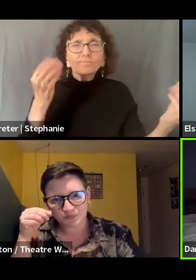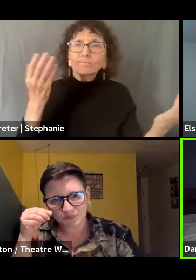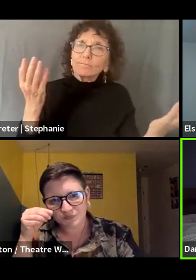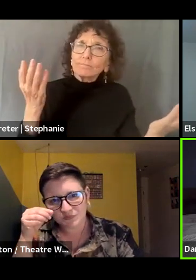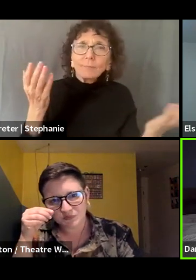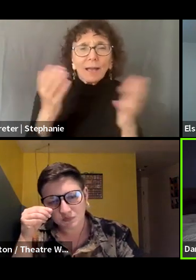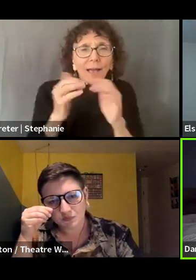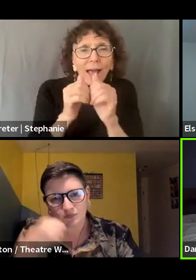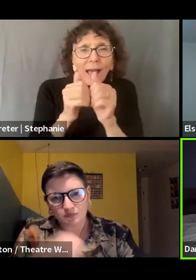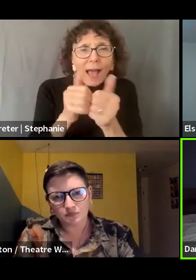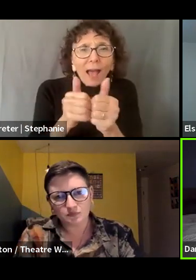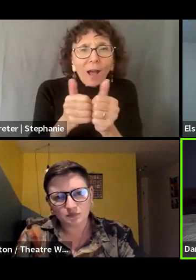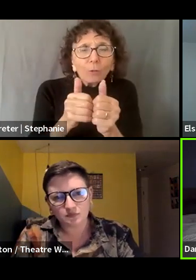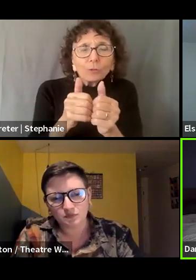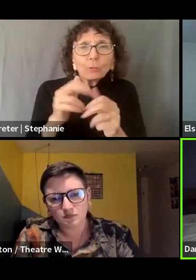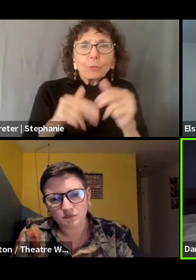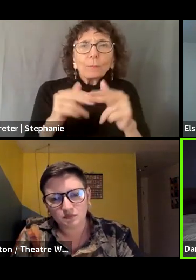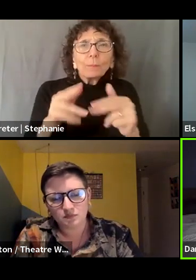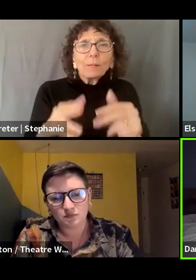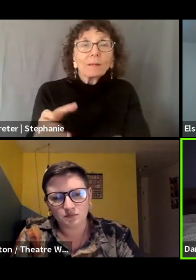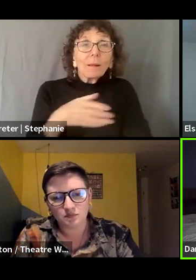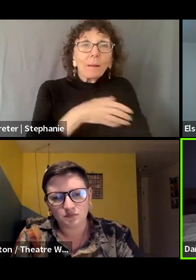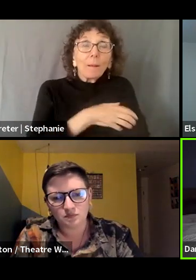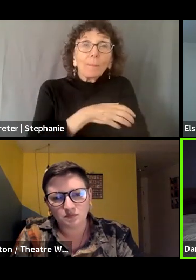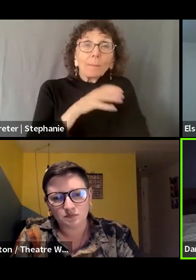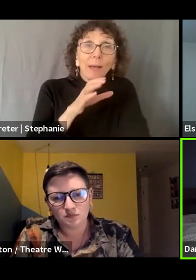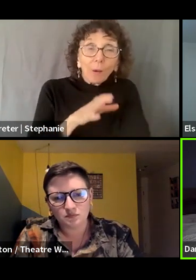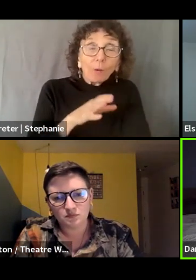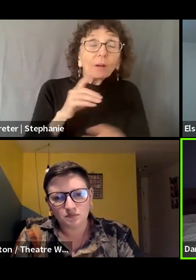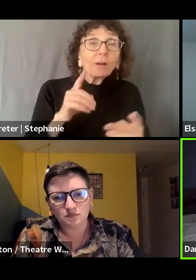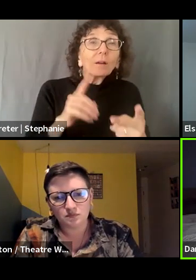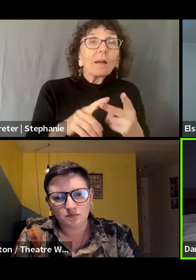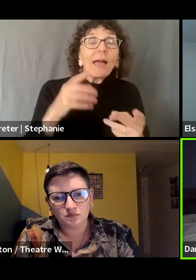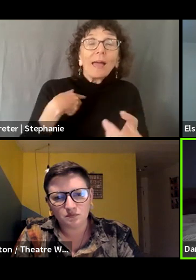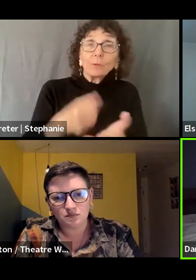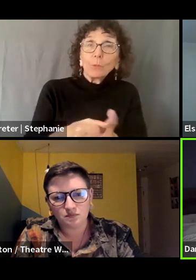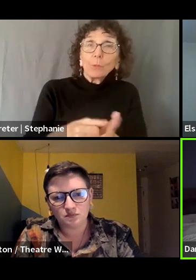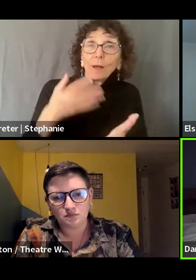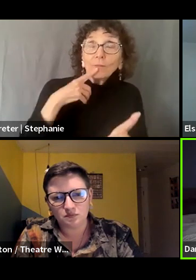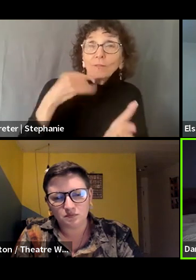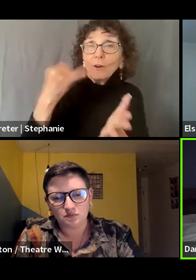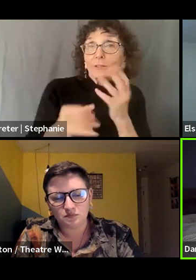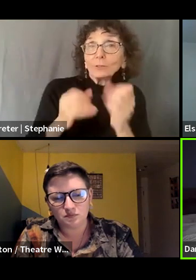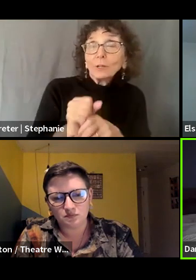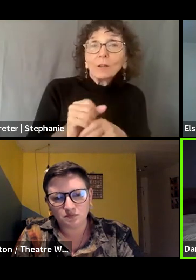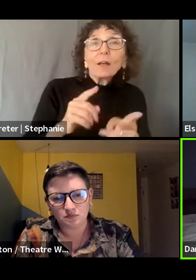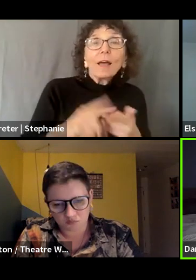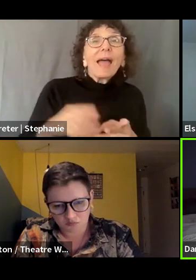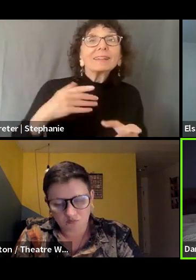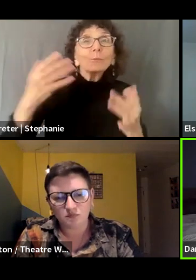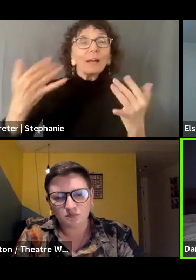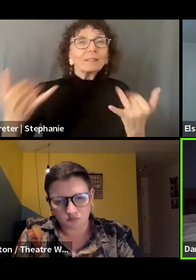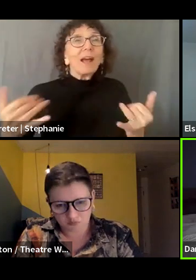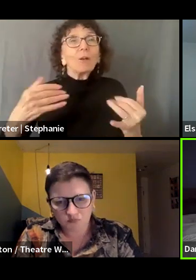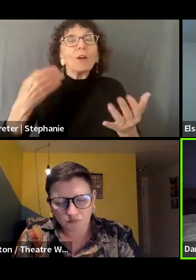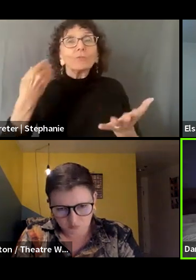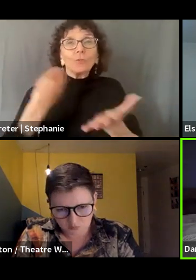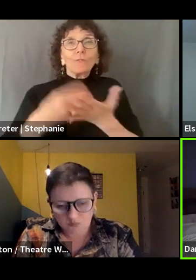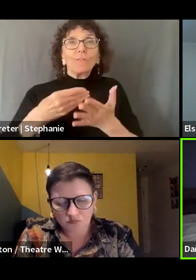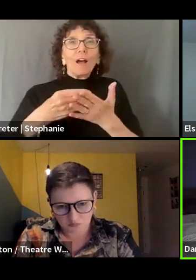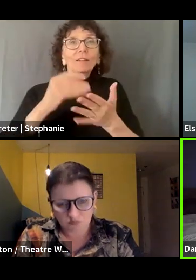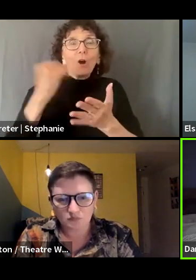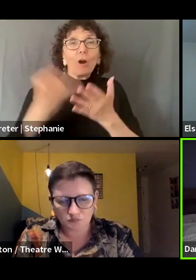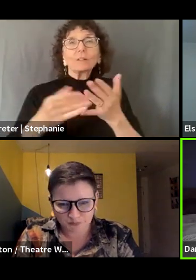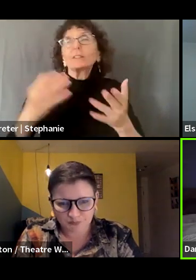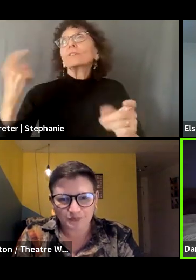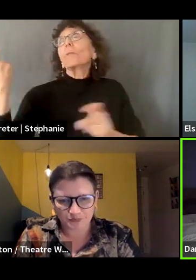how can we build power and wealth for artists and arts workers? What is an alternative to the philanthropic system for funding artwork? Um,